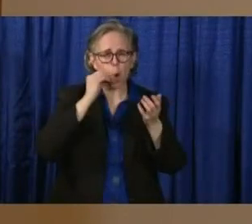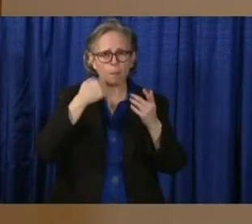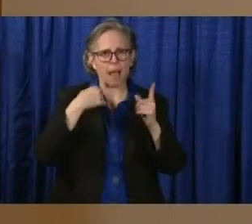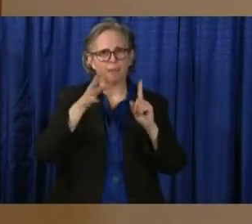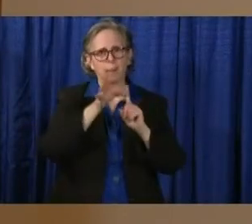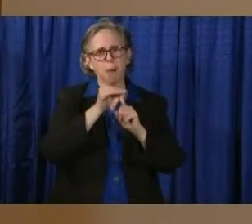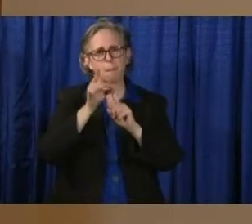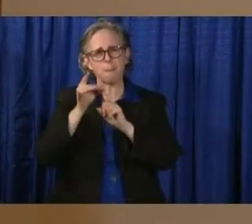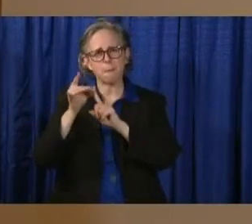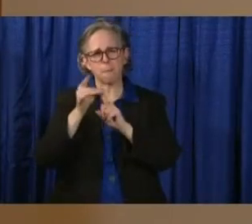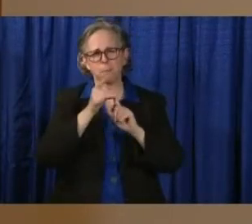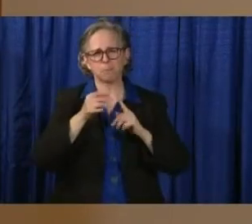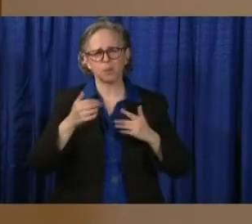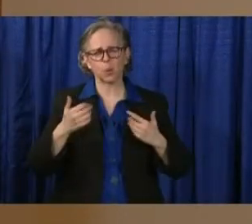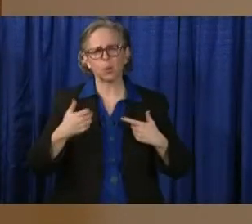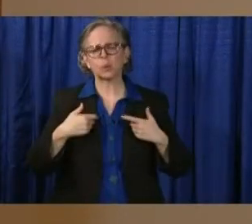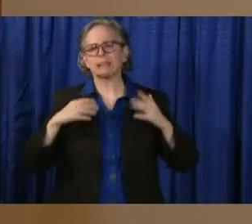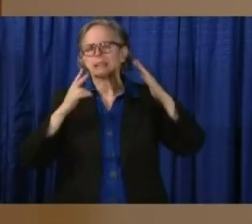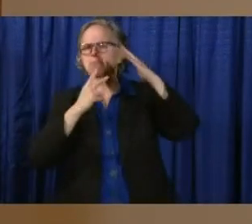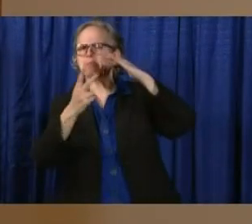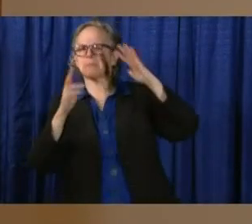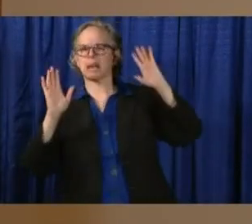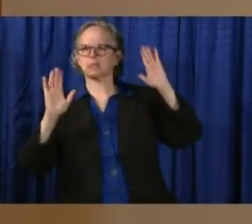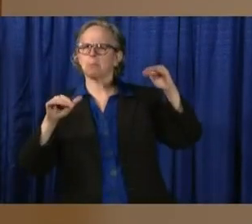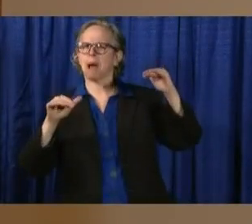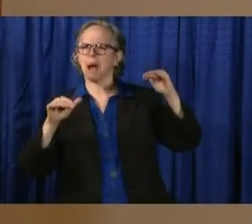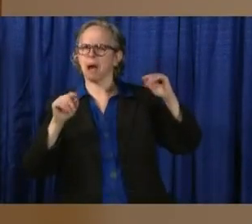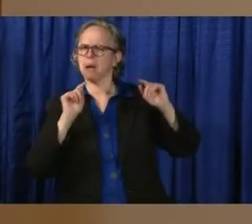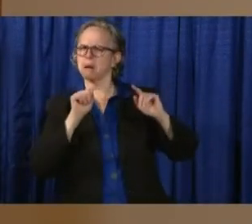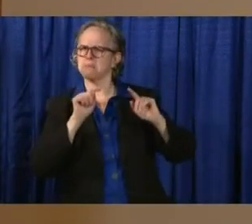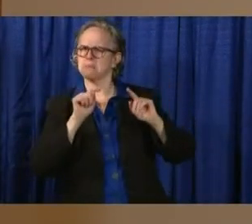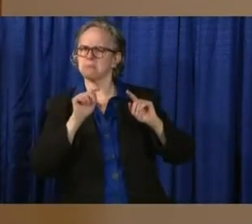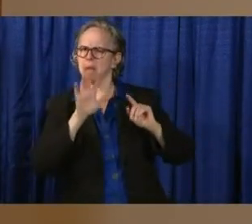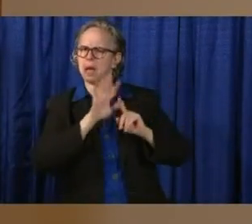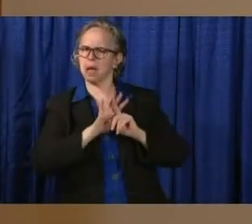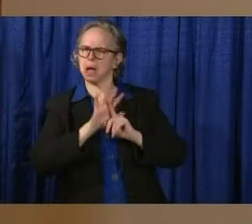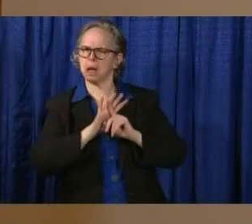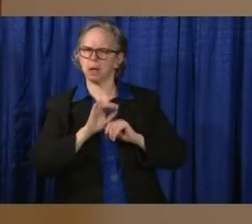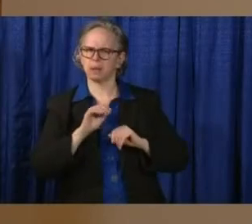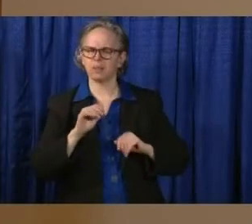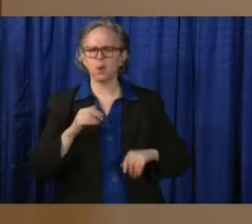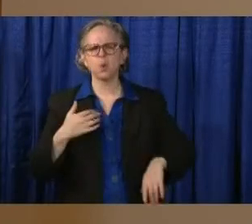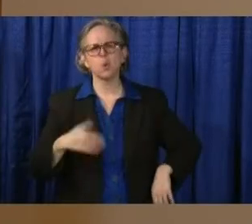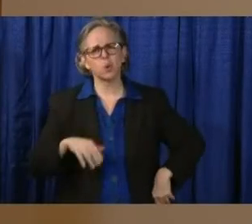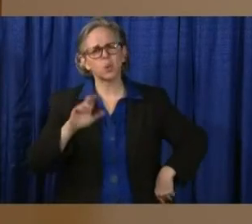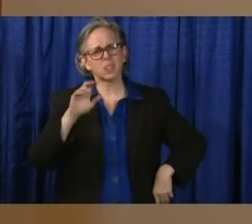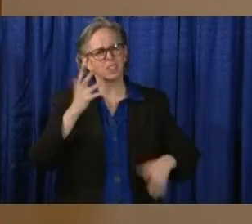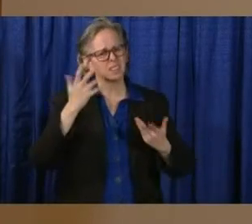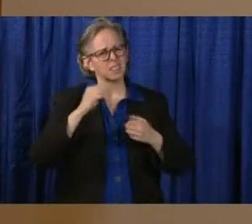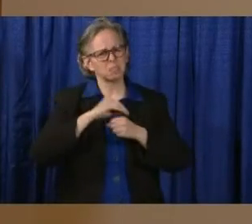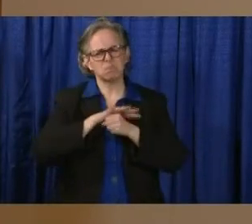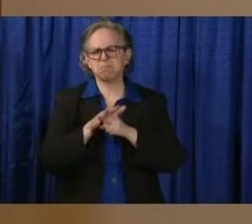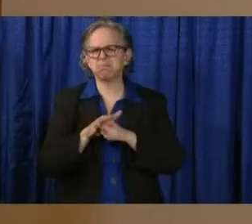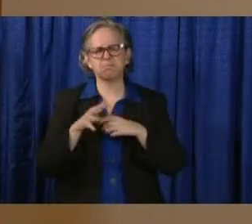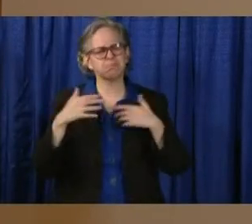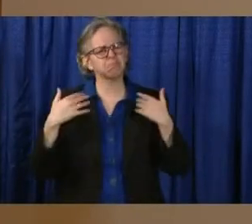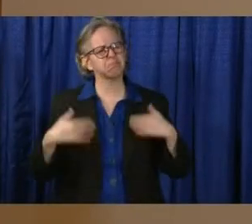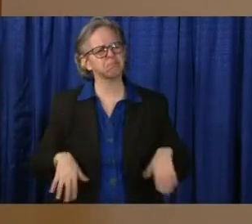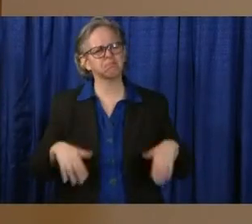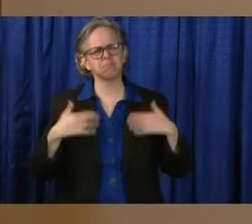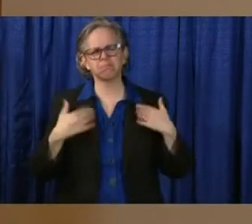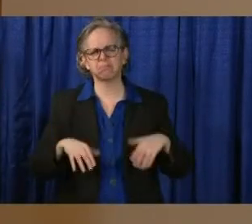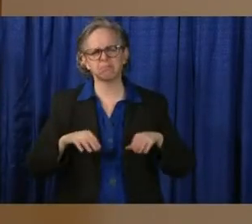in this epidemic. It's to be expected. We will be sharing with you some guidelines we've